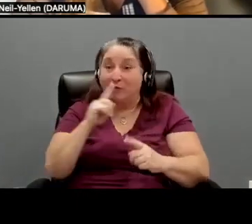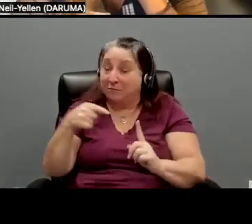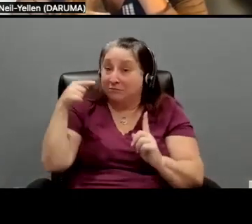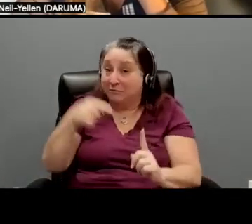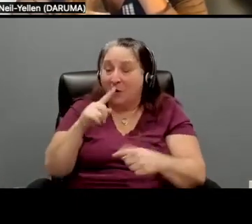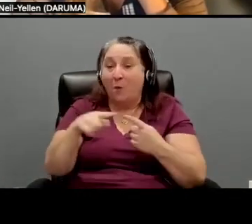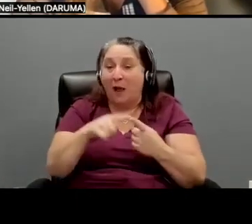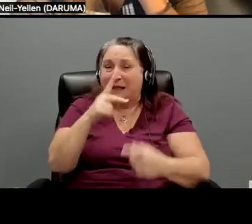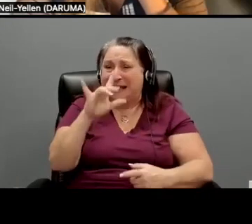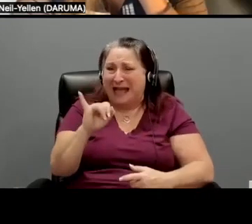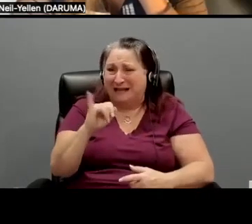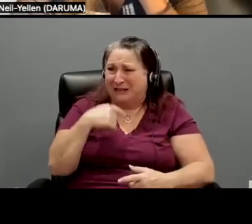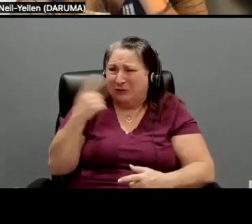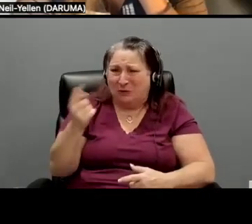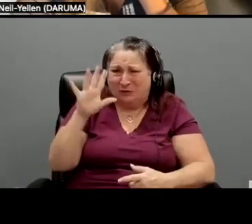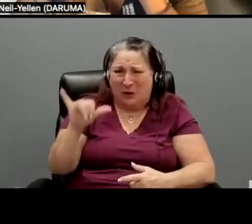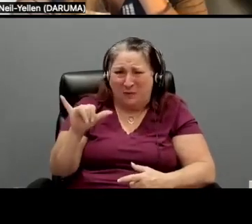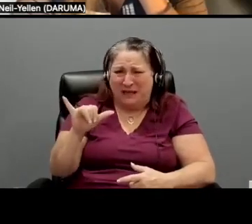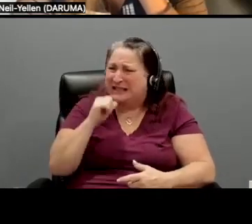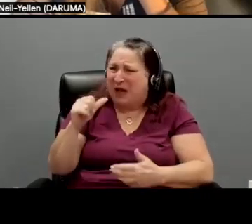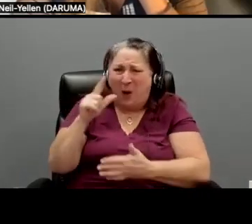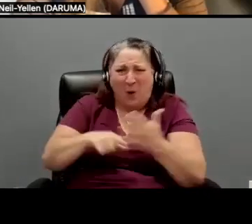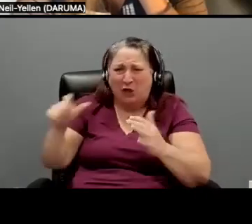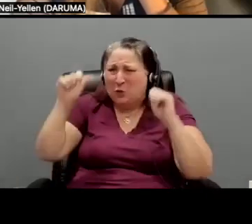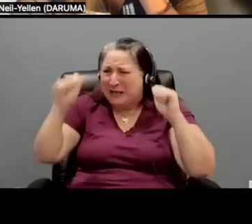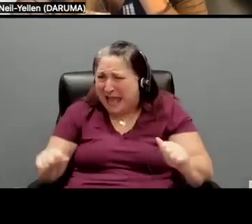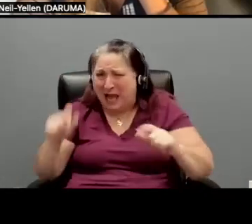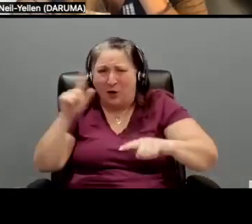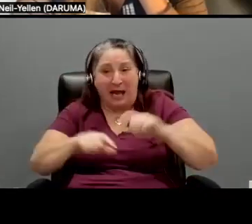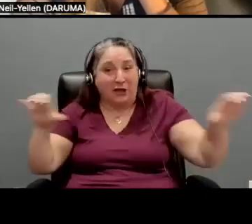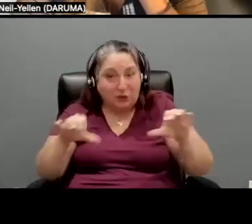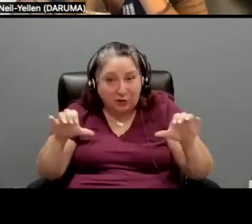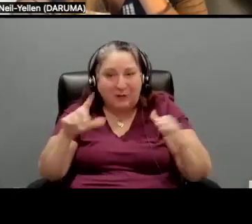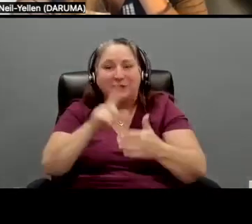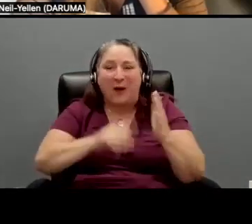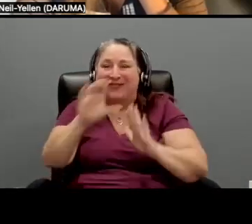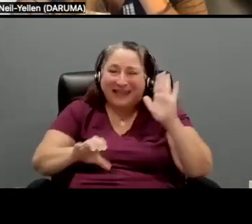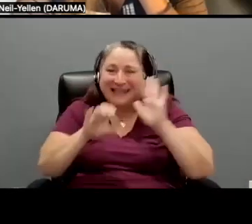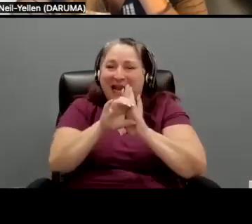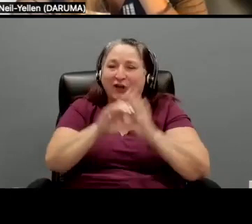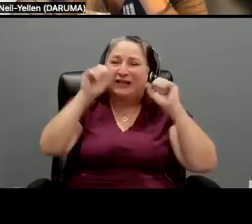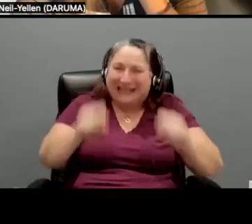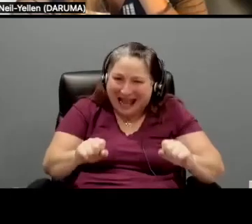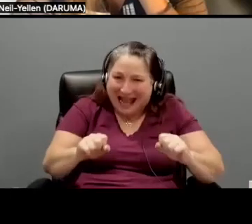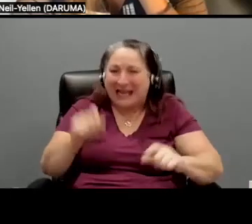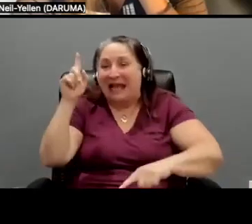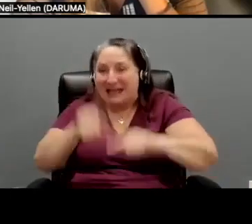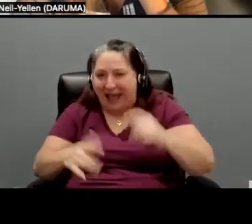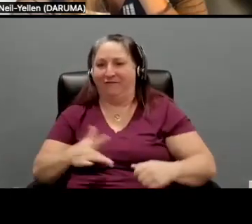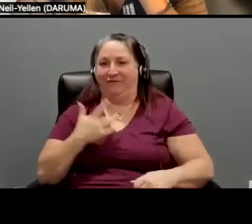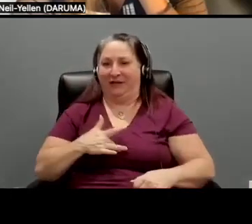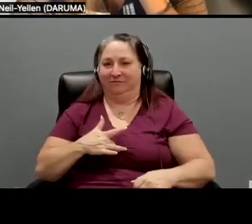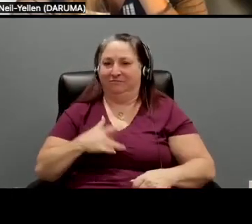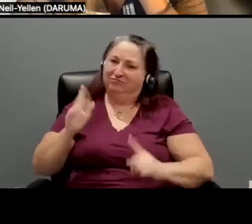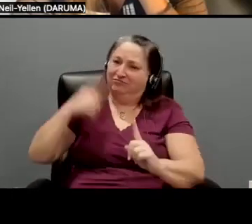Toby, it's not about what you can or can't do. It's about what the character can or can't feel. And